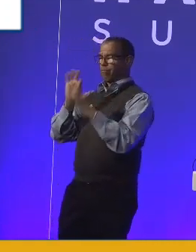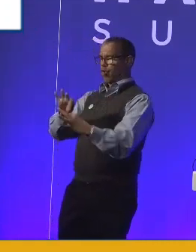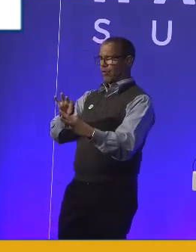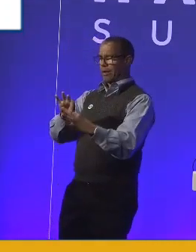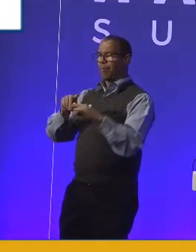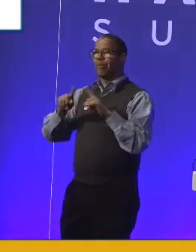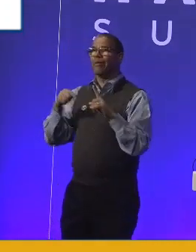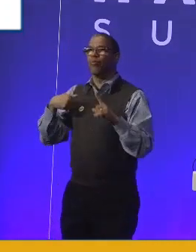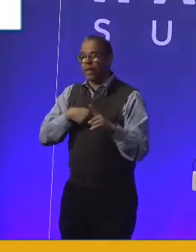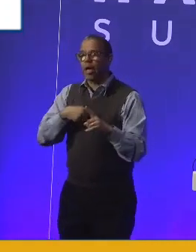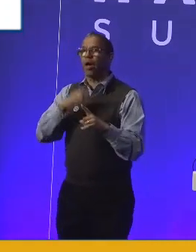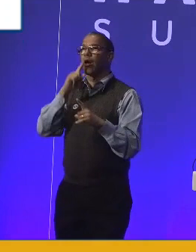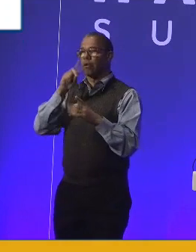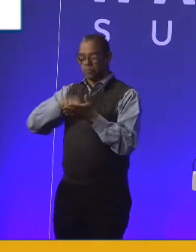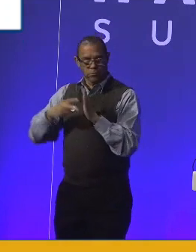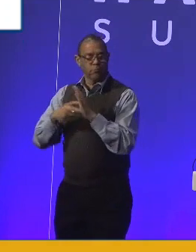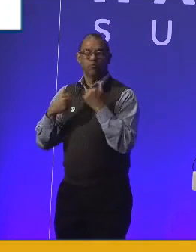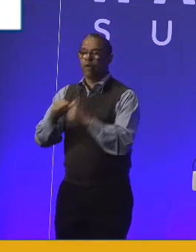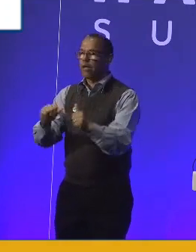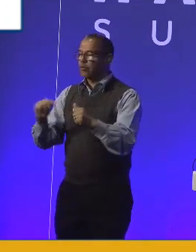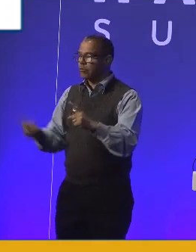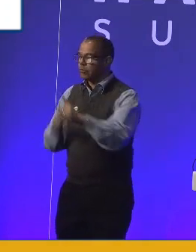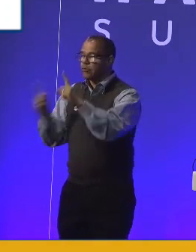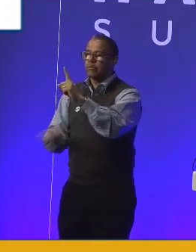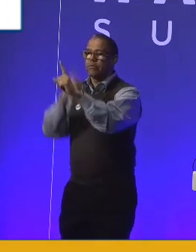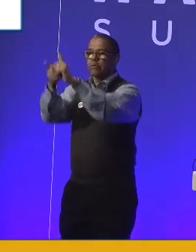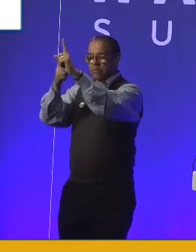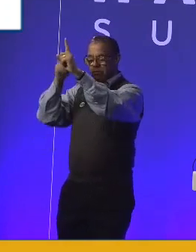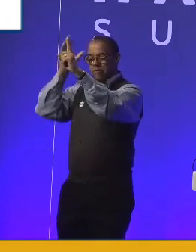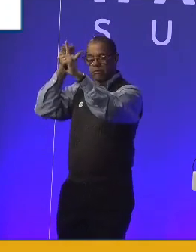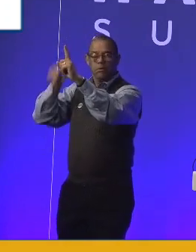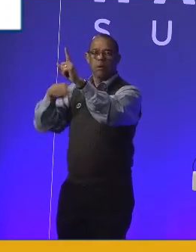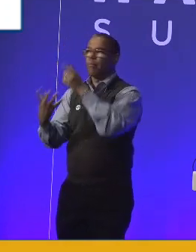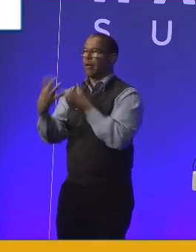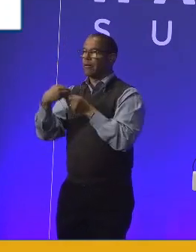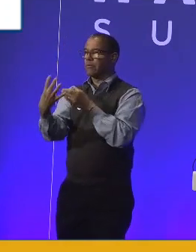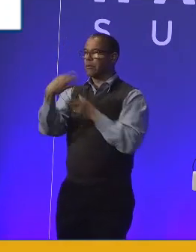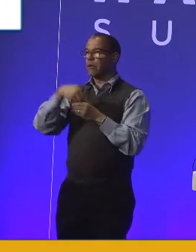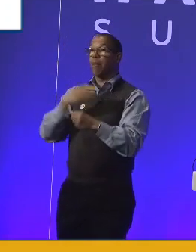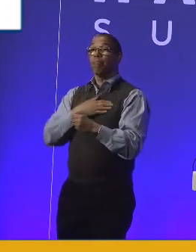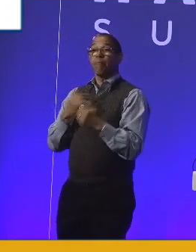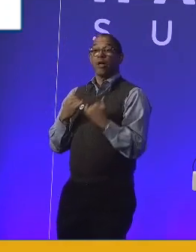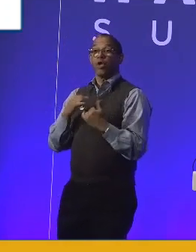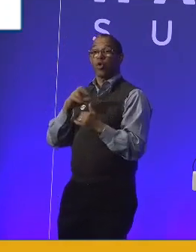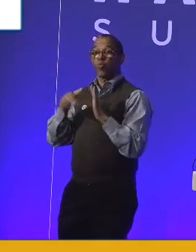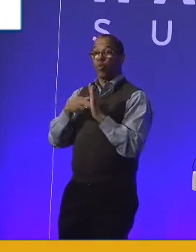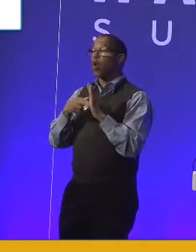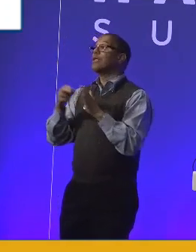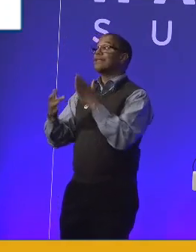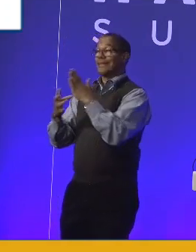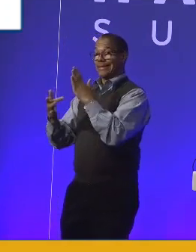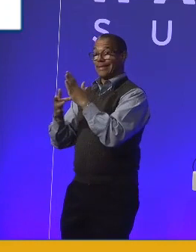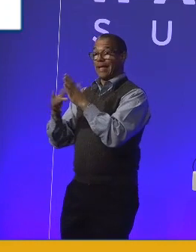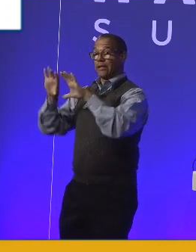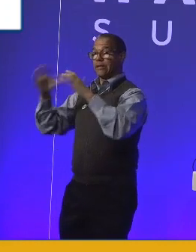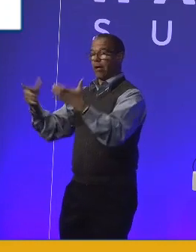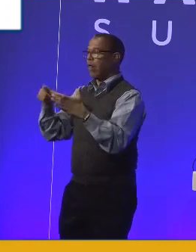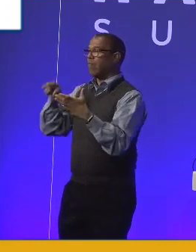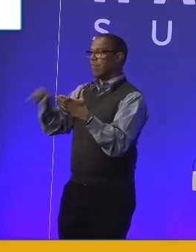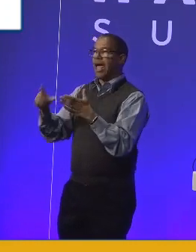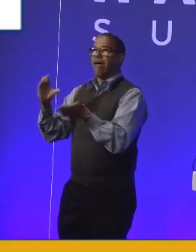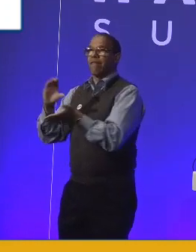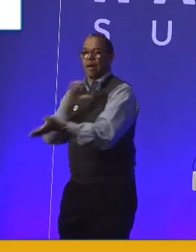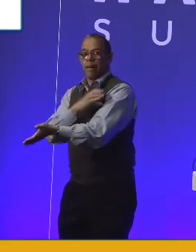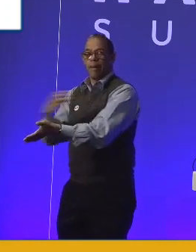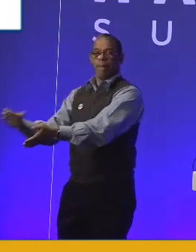is time and attention given to it. If you think about the role I'm currently doing with the government on the tech sector, they have empowered me to go and